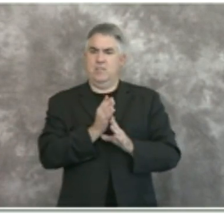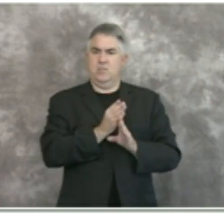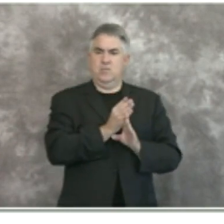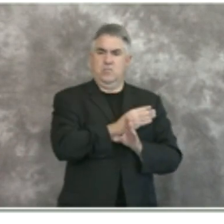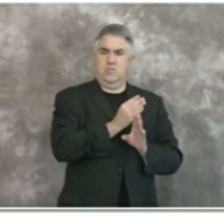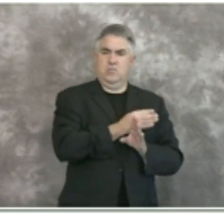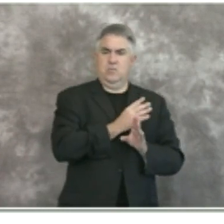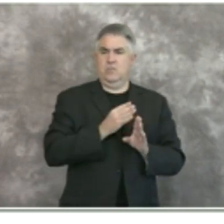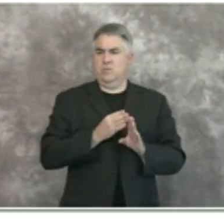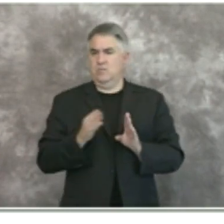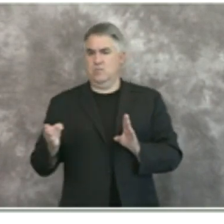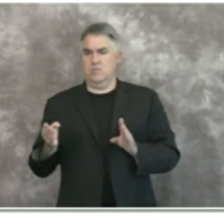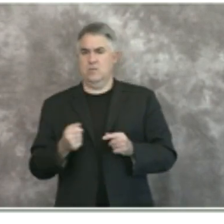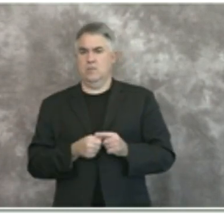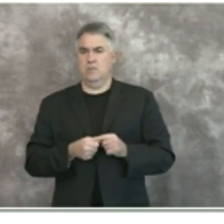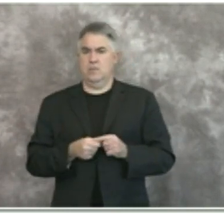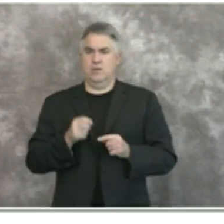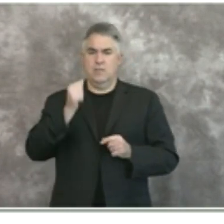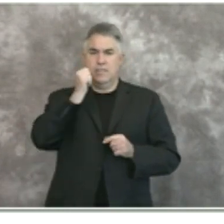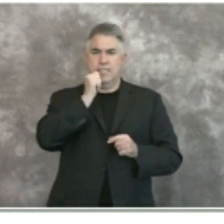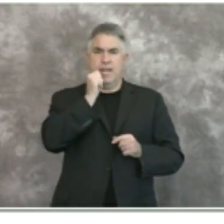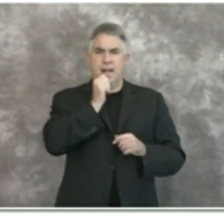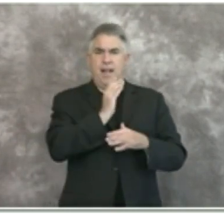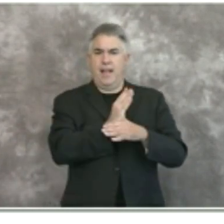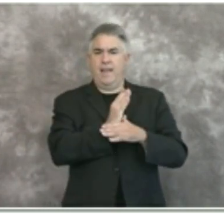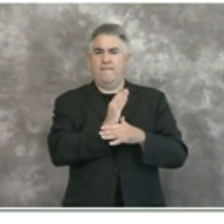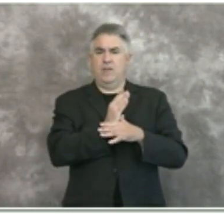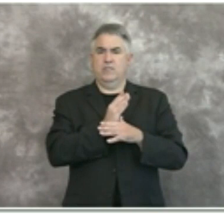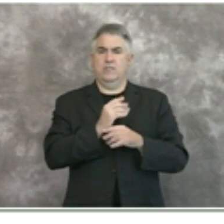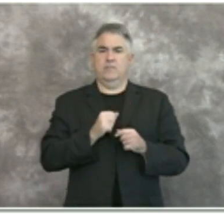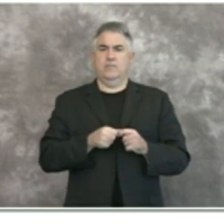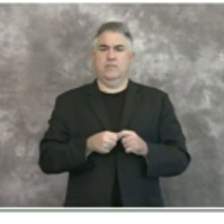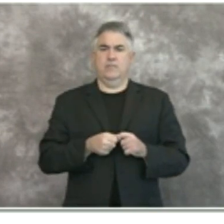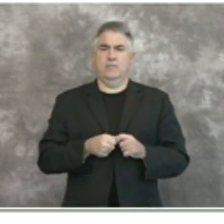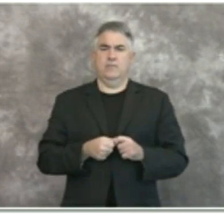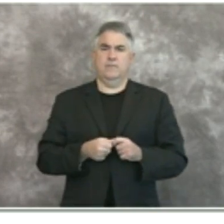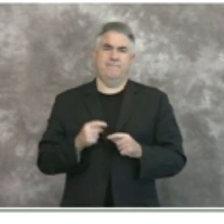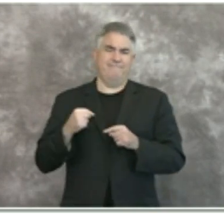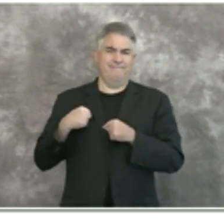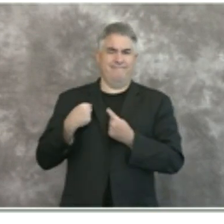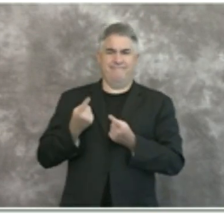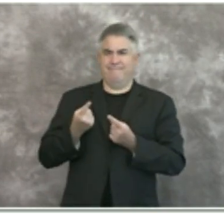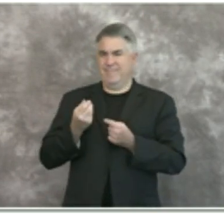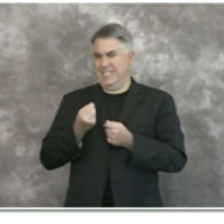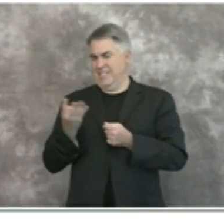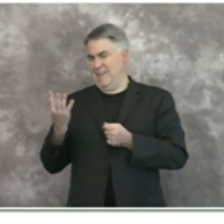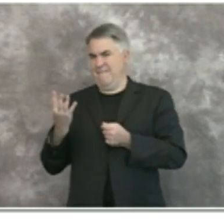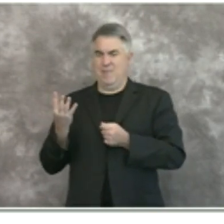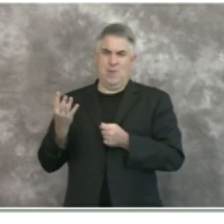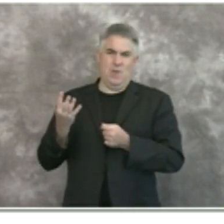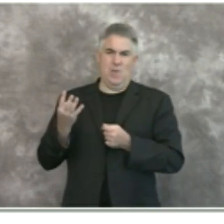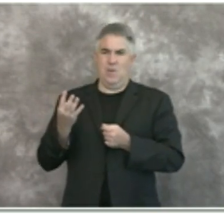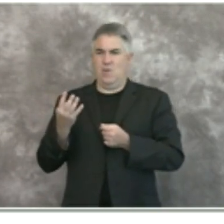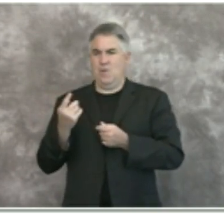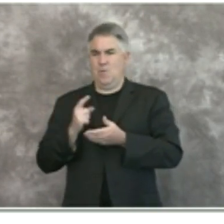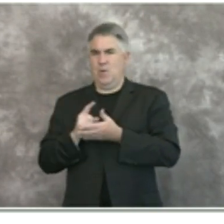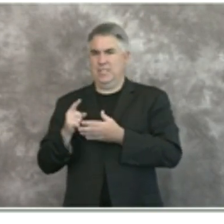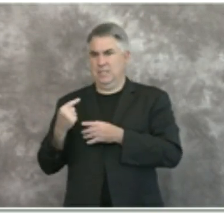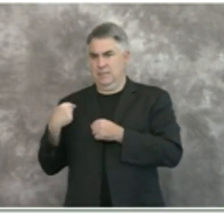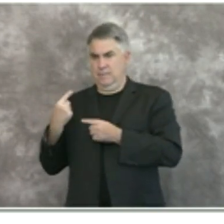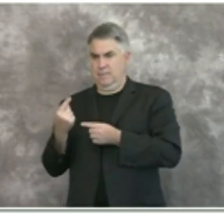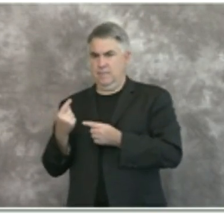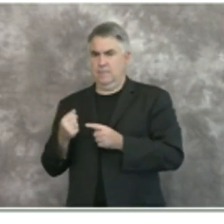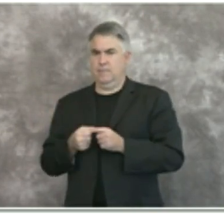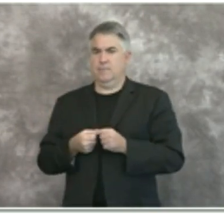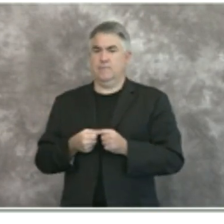on the the daily averages for the past uh uh several for the past several days and in general